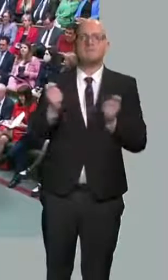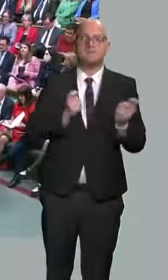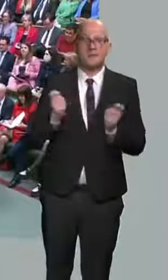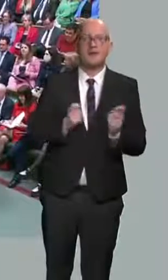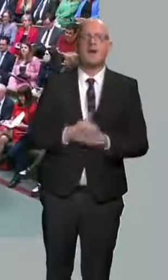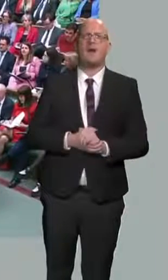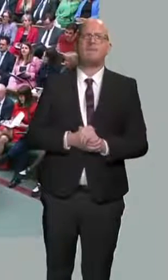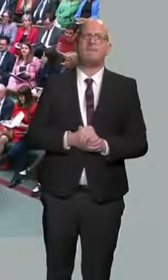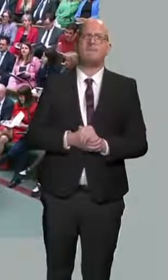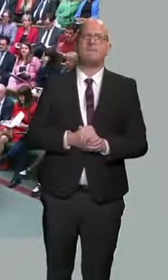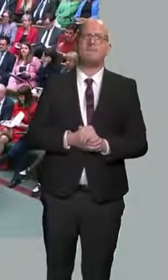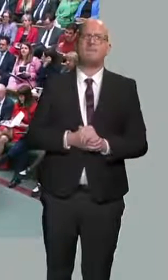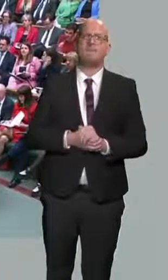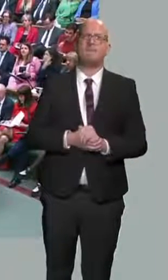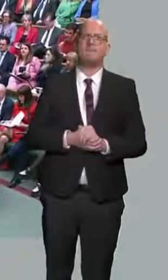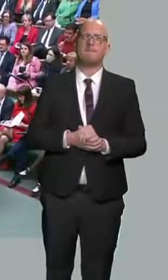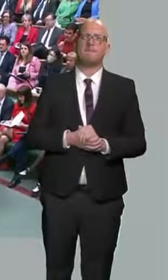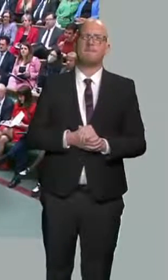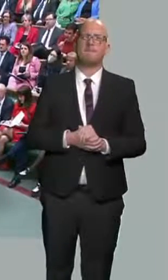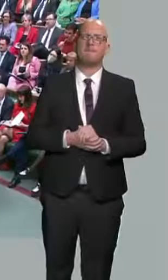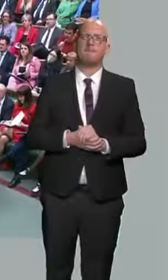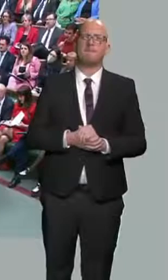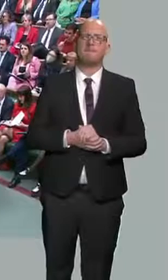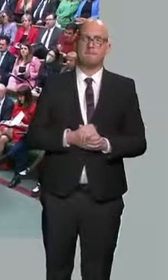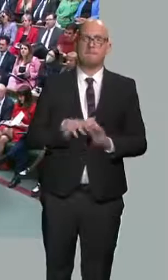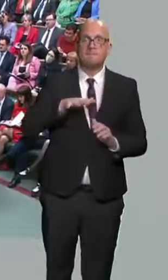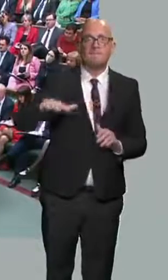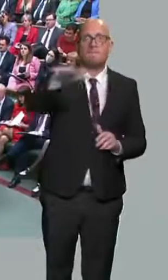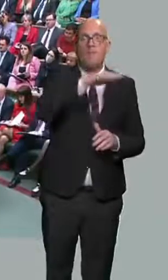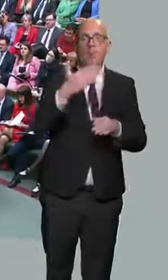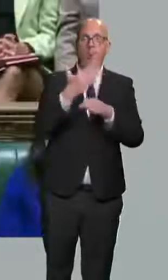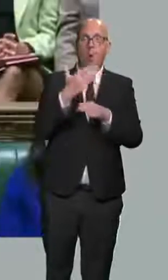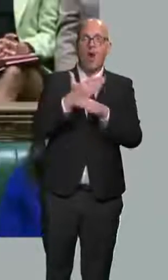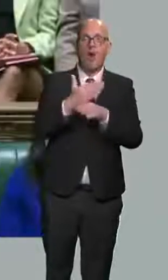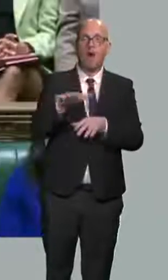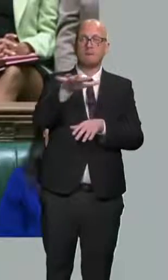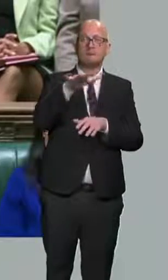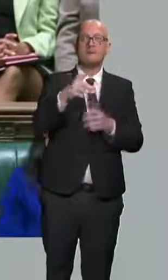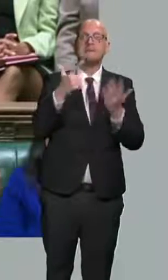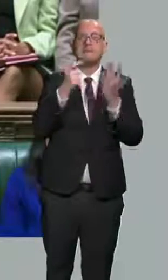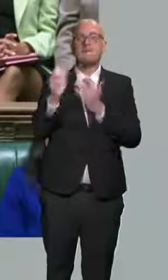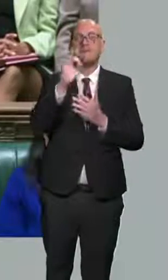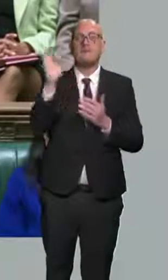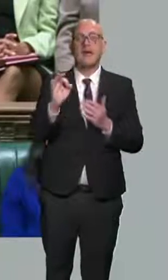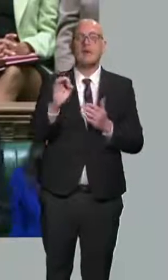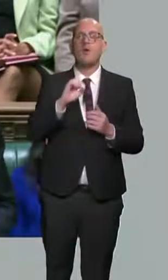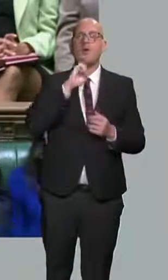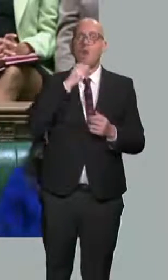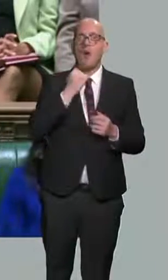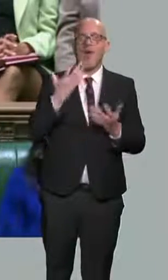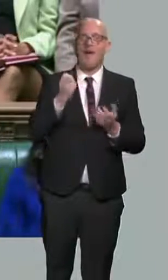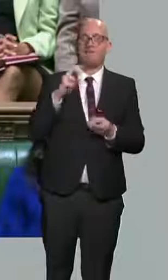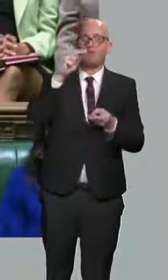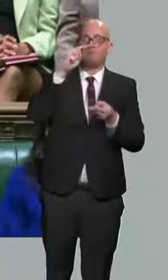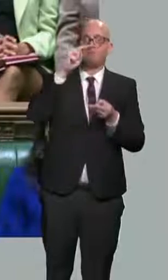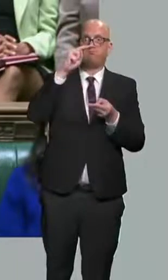around 70 per cent of all workers will have their taxes cut by more than the